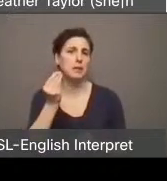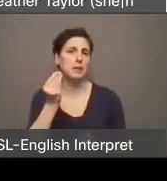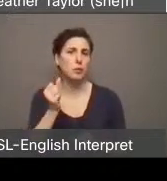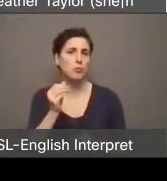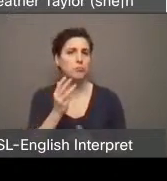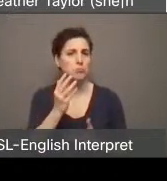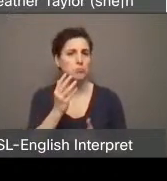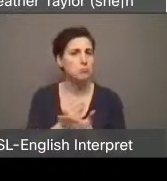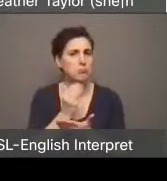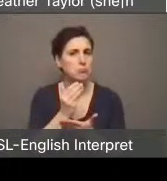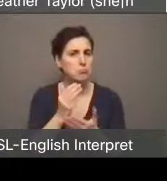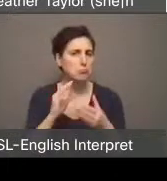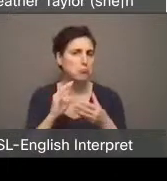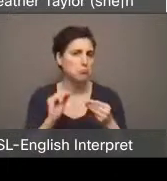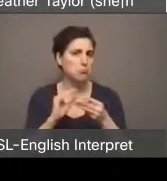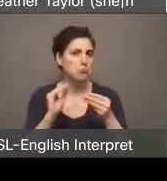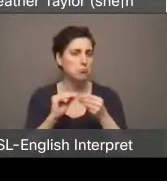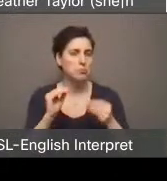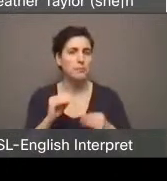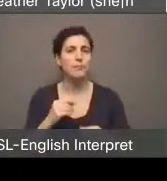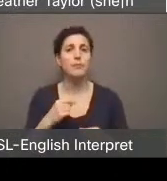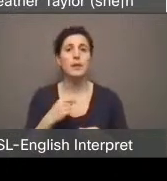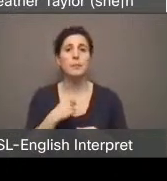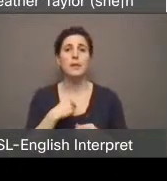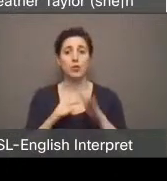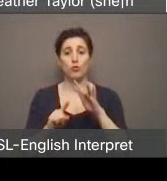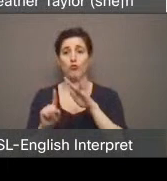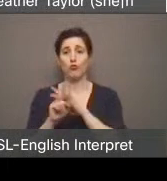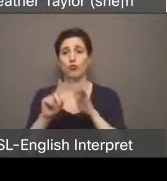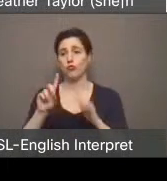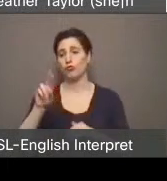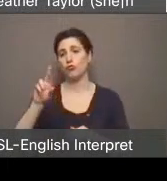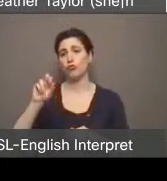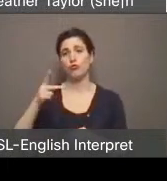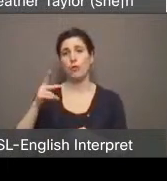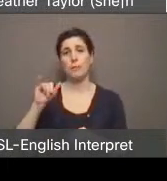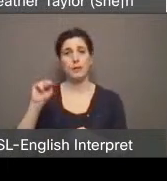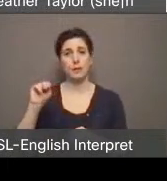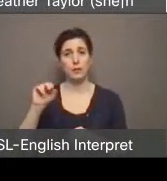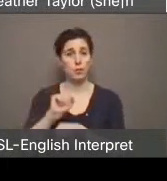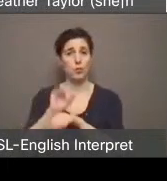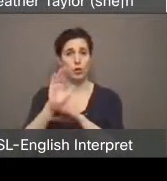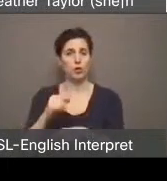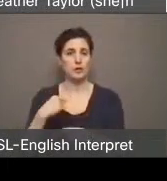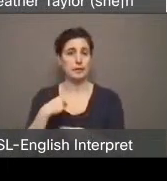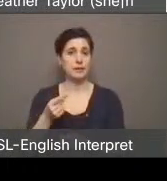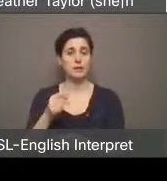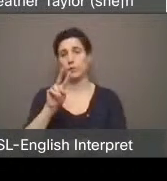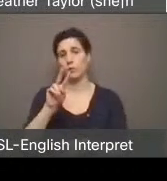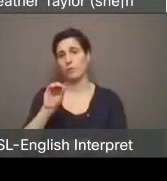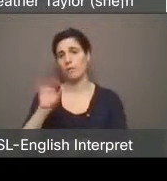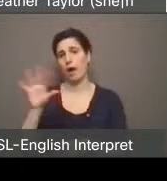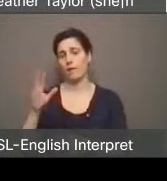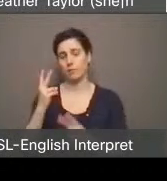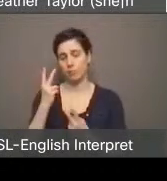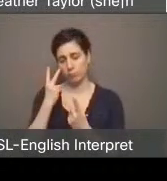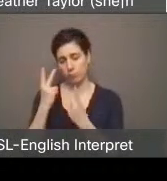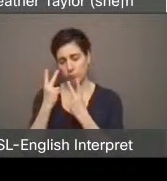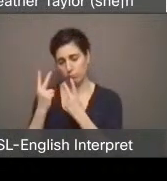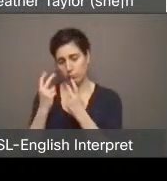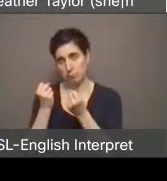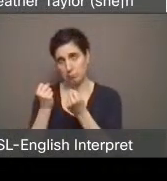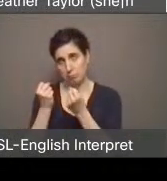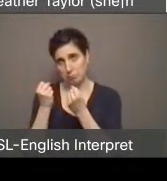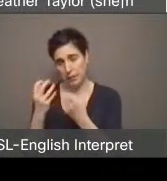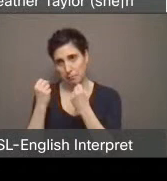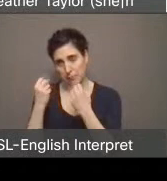I've been a drop in worker since 2005. And in my day to day work, I see hundreds of people access